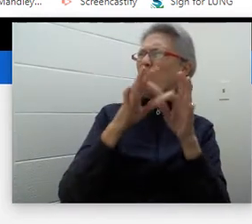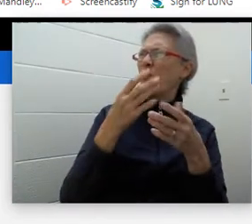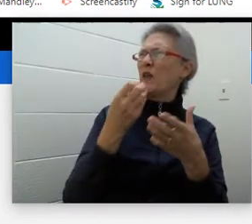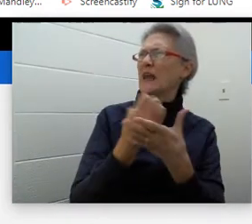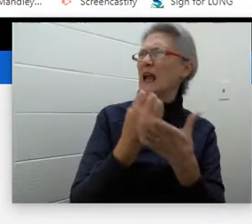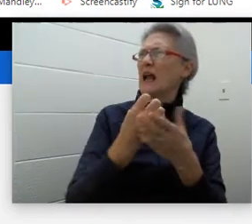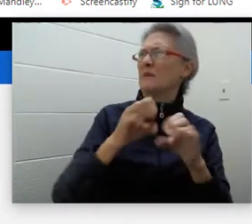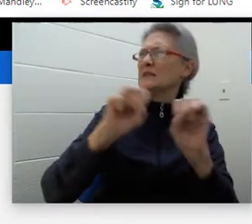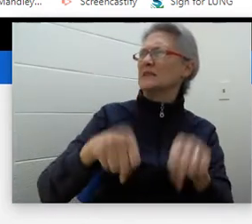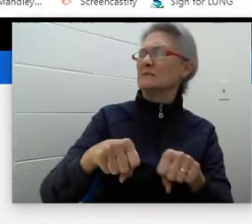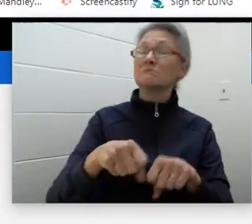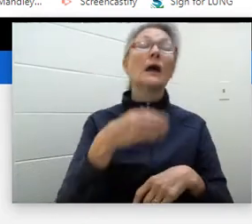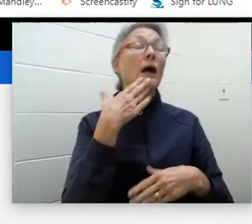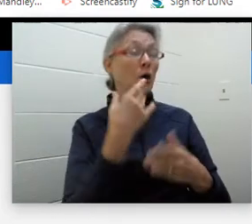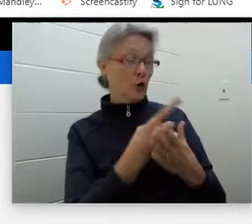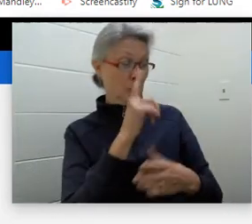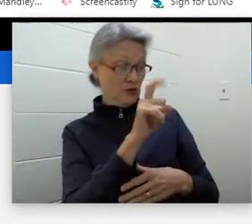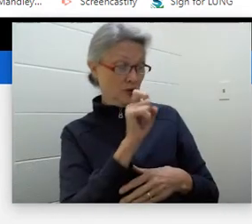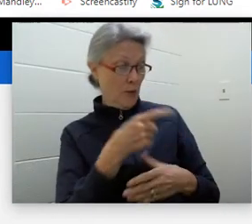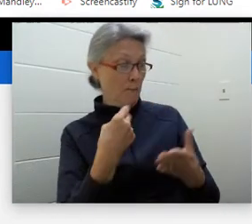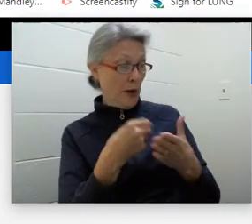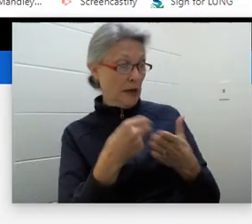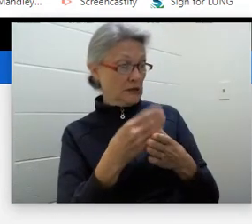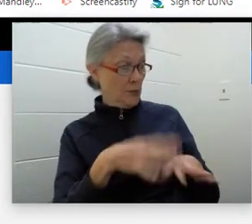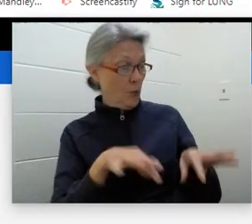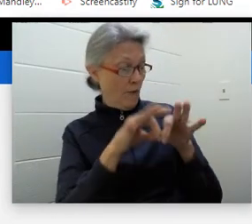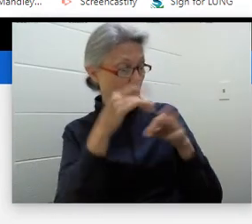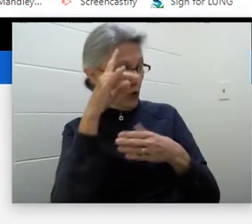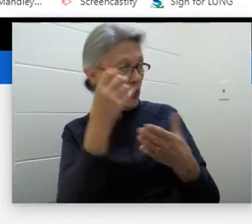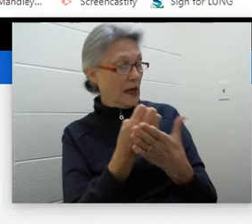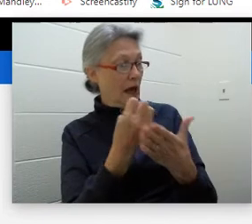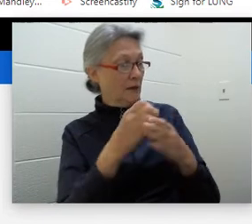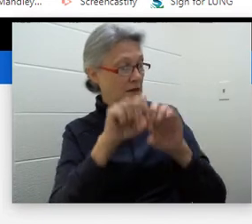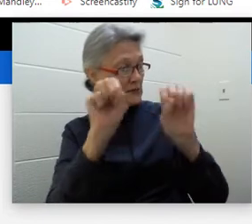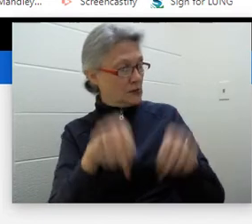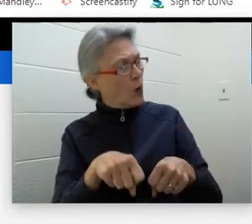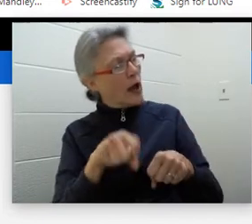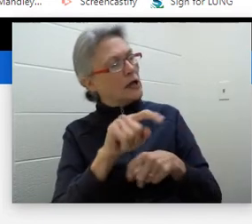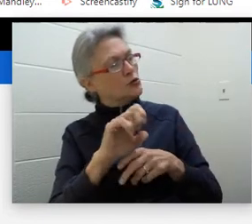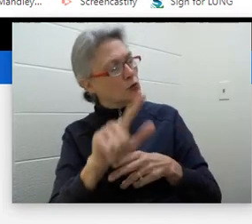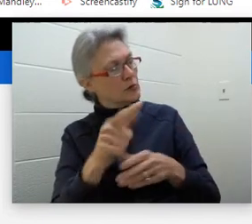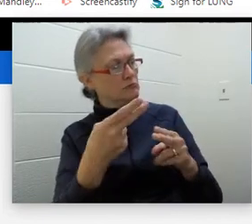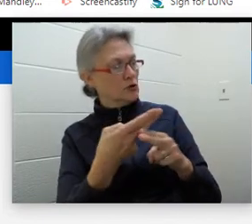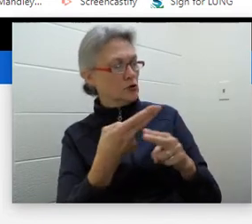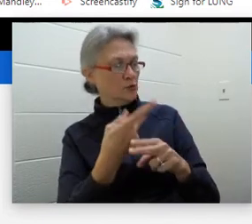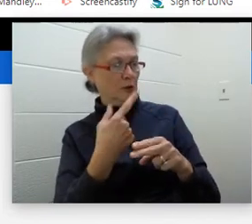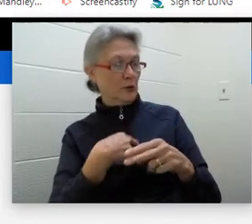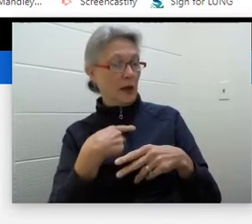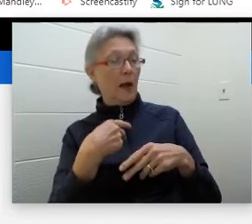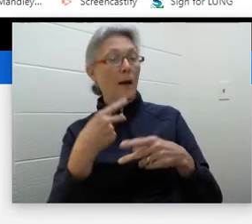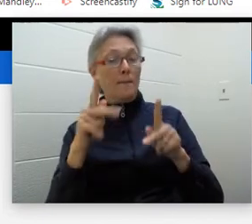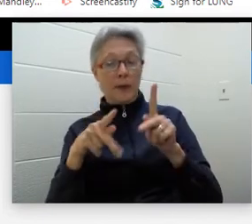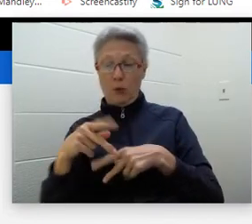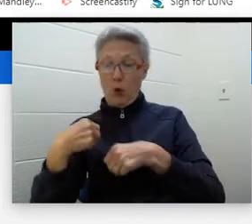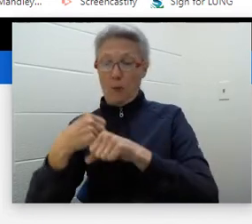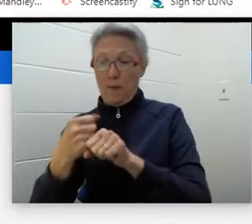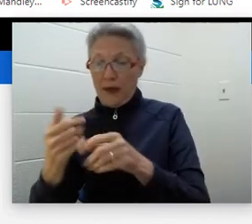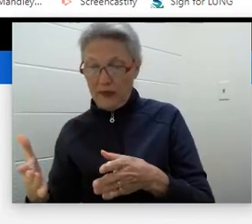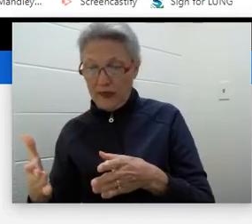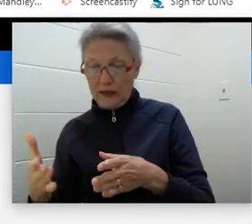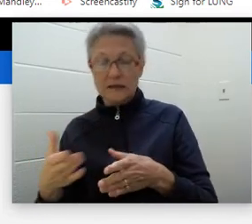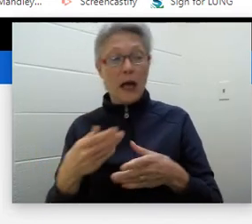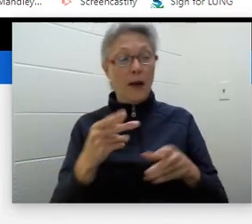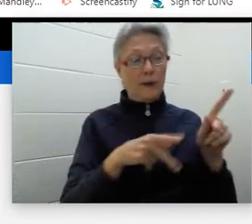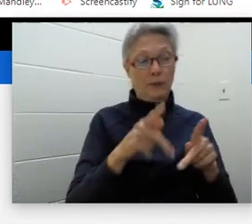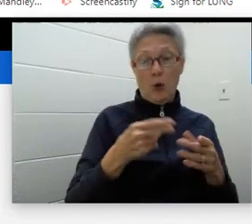Sophia, that's a really good question. Money is important for our economy because it's a tool used between producers and consumers to help